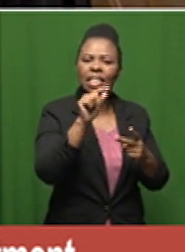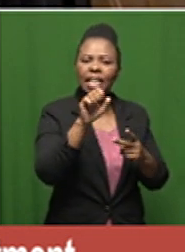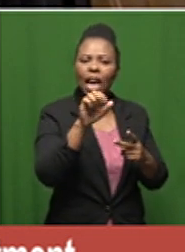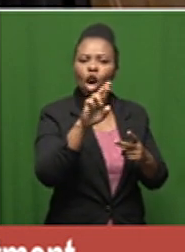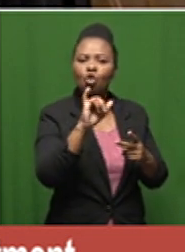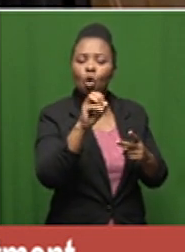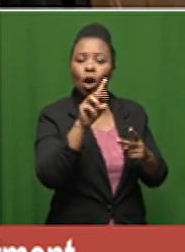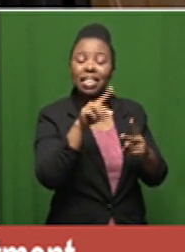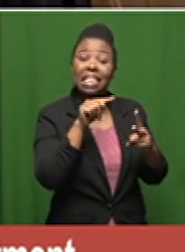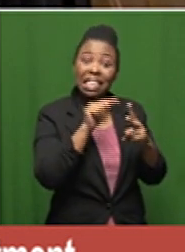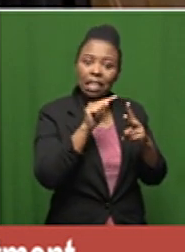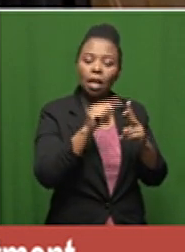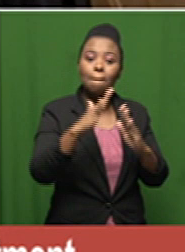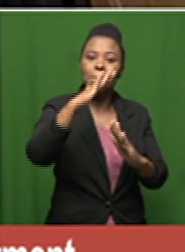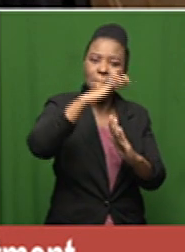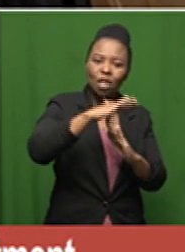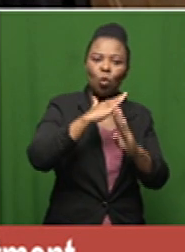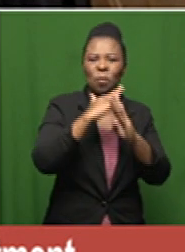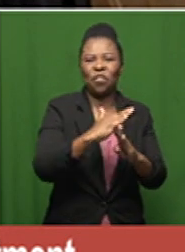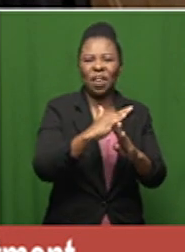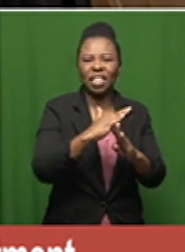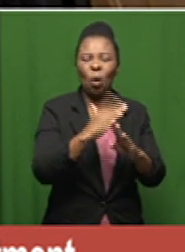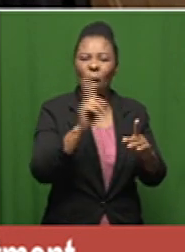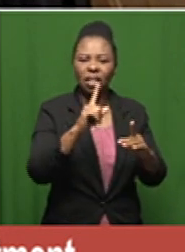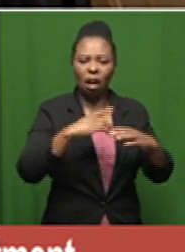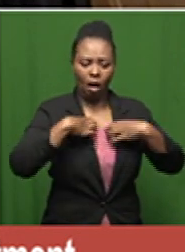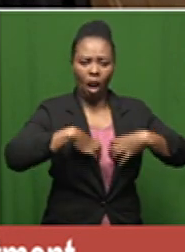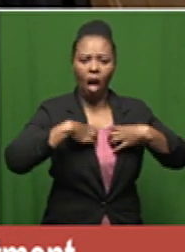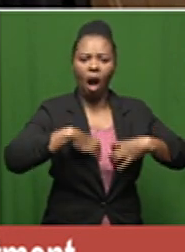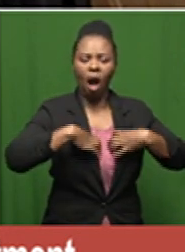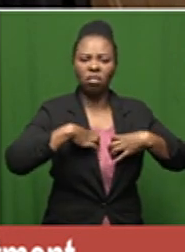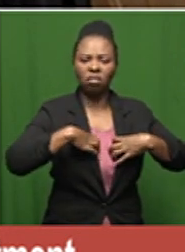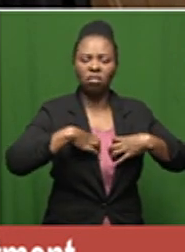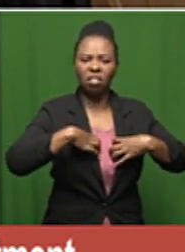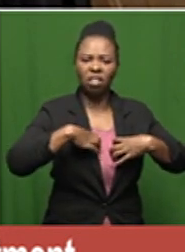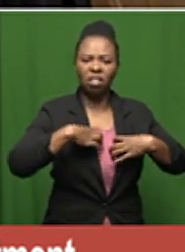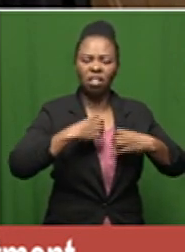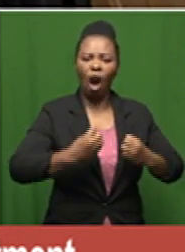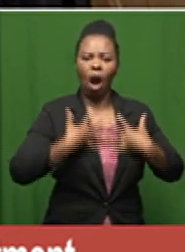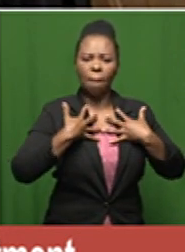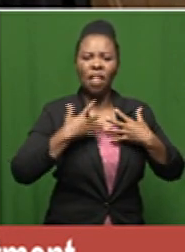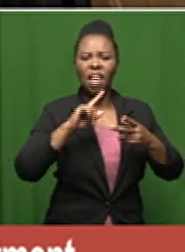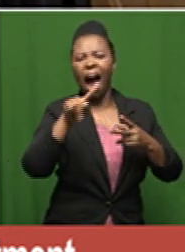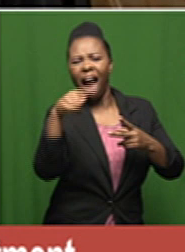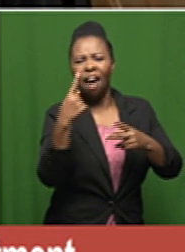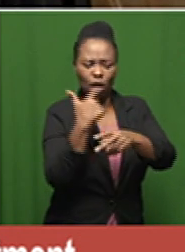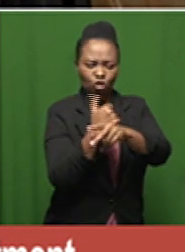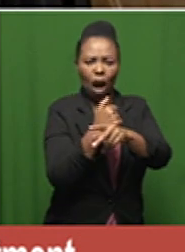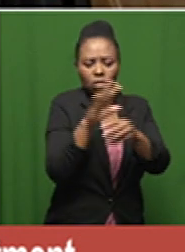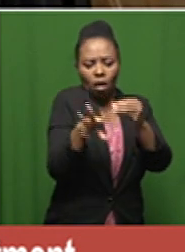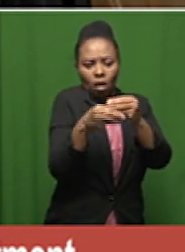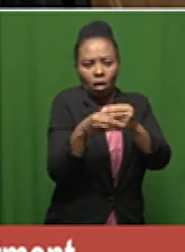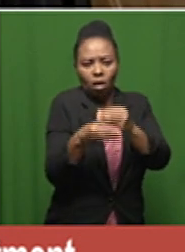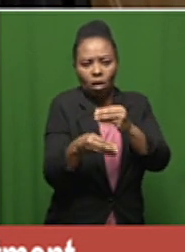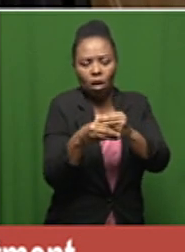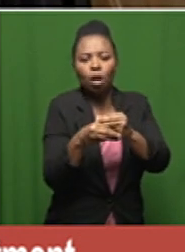the main state to prevent hypoxia and harm to the lungs and then these other drugs are added and so the data